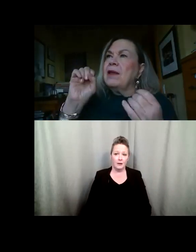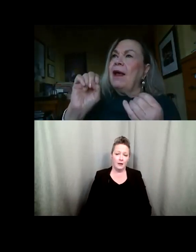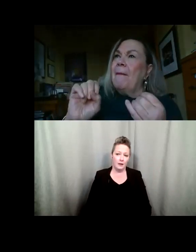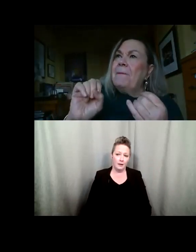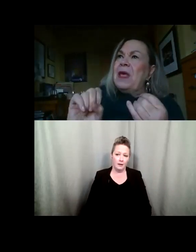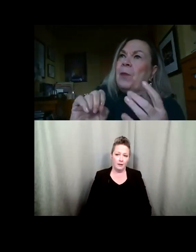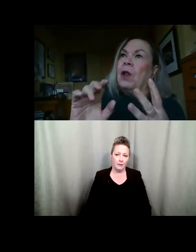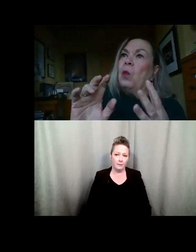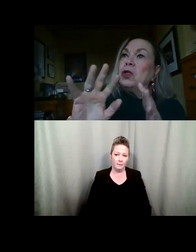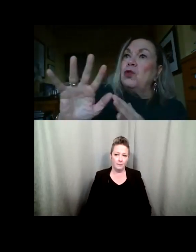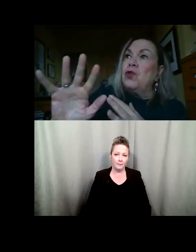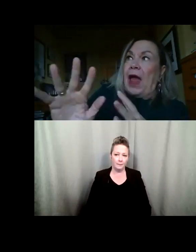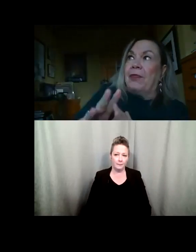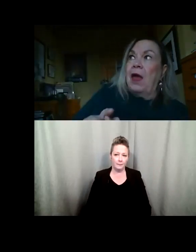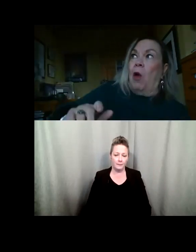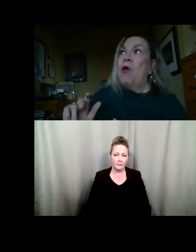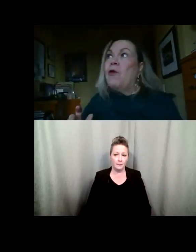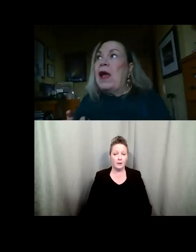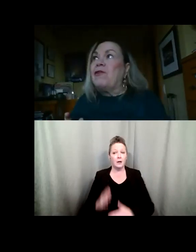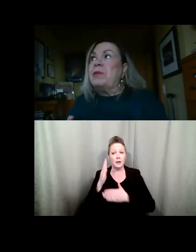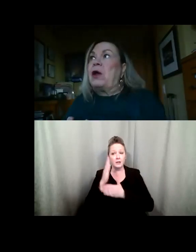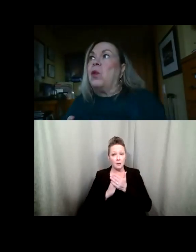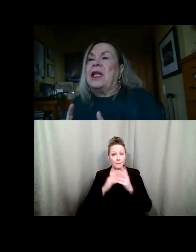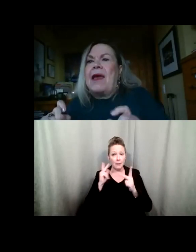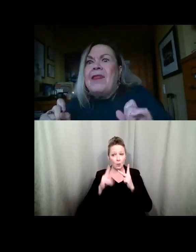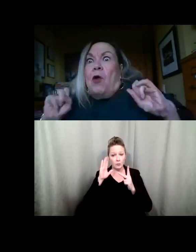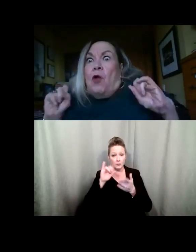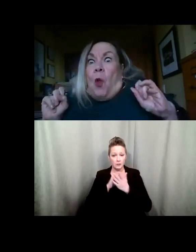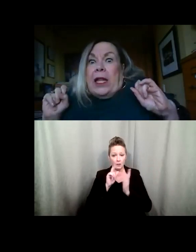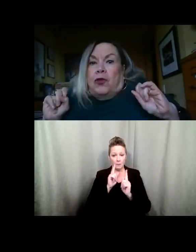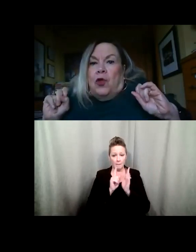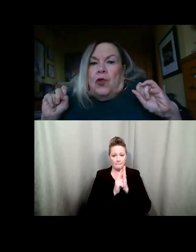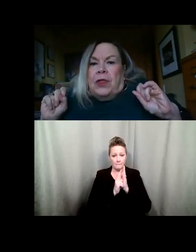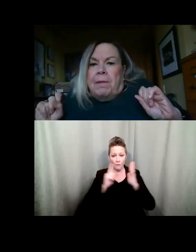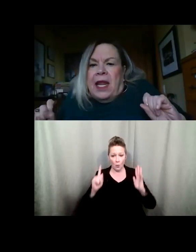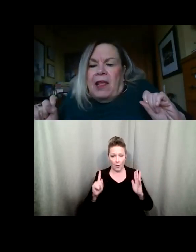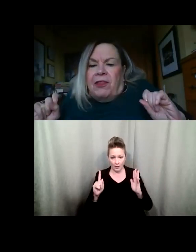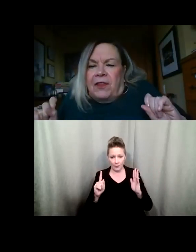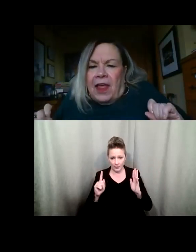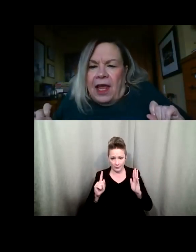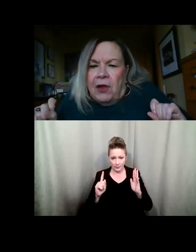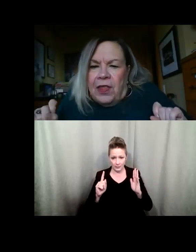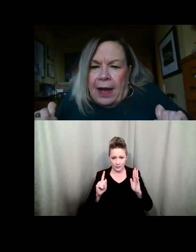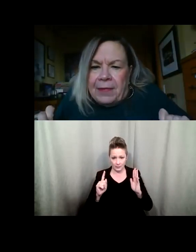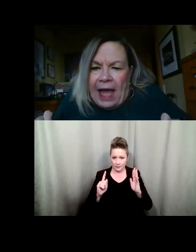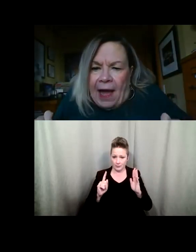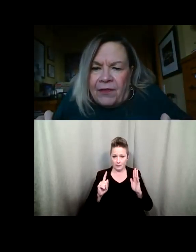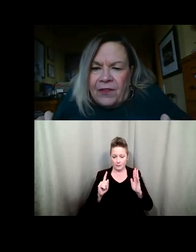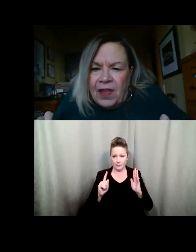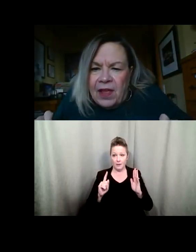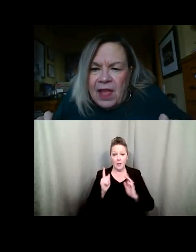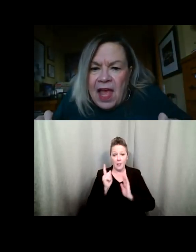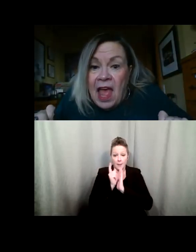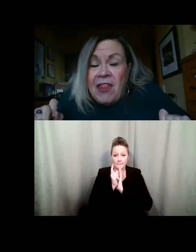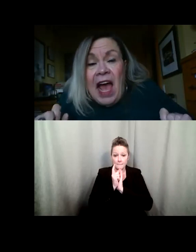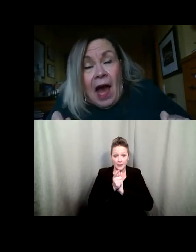so some people will do that move away from me quickly and they don't know what to do with the the minute that they hear that I'm deaf